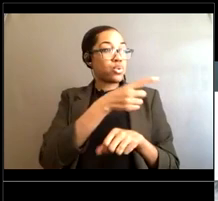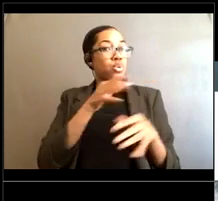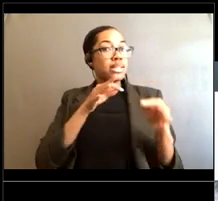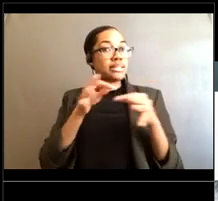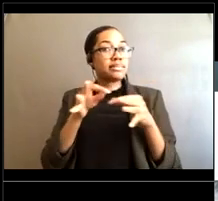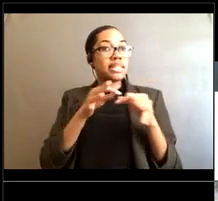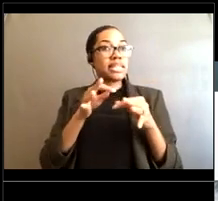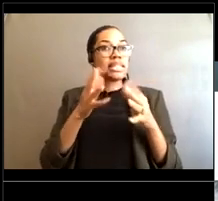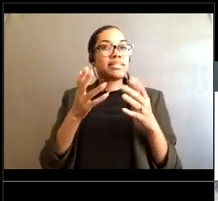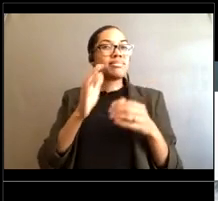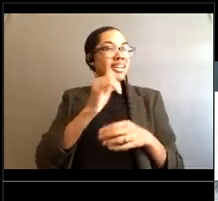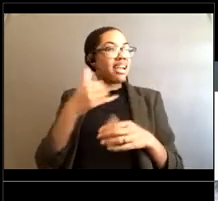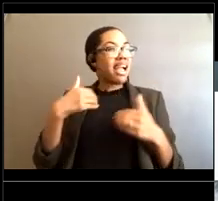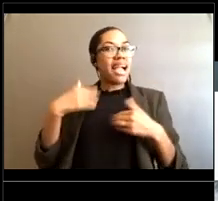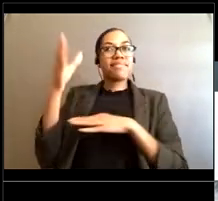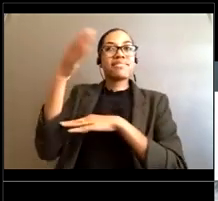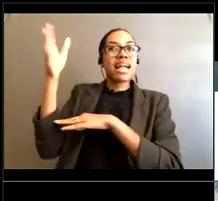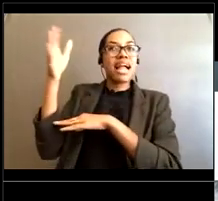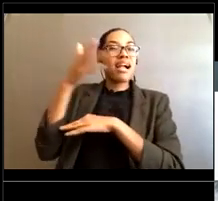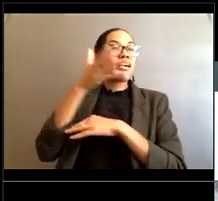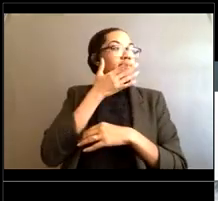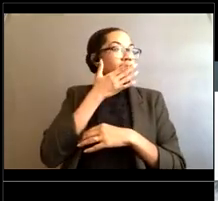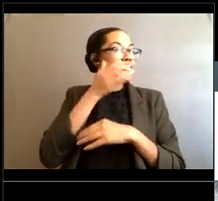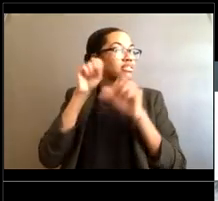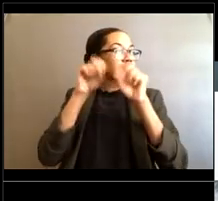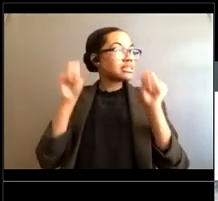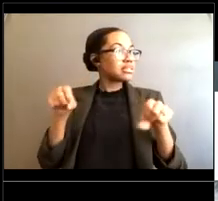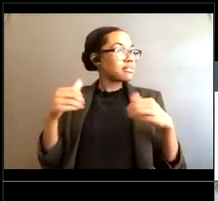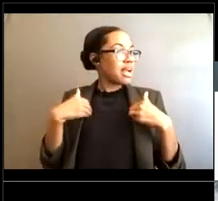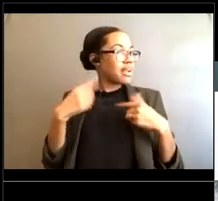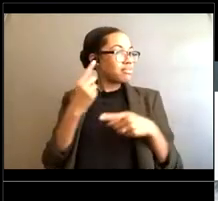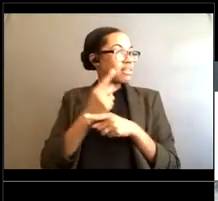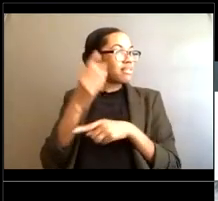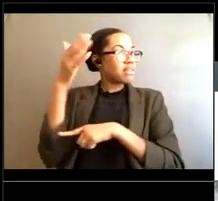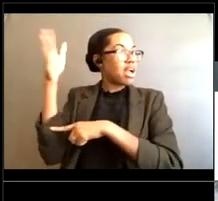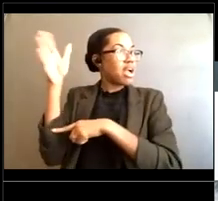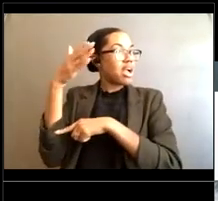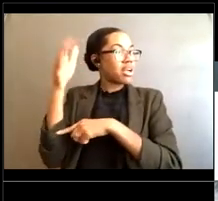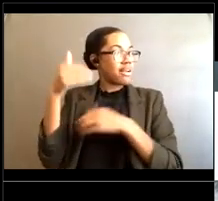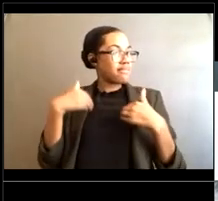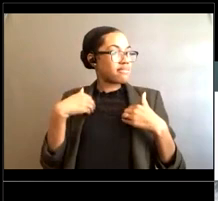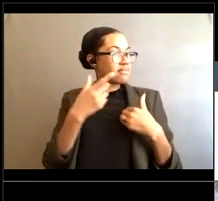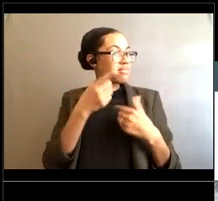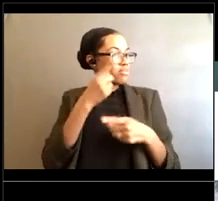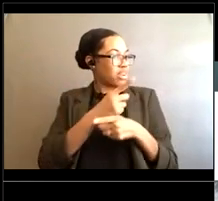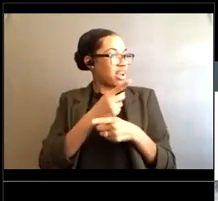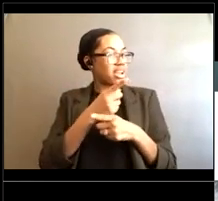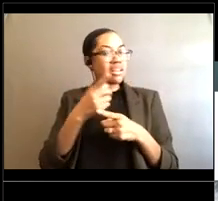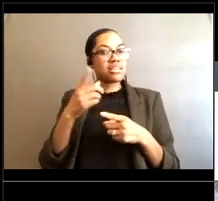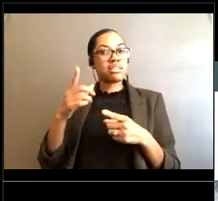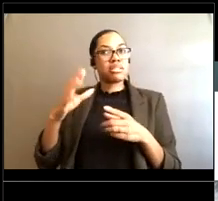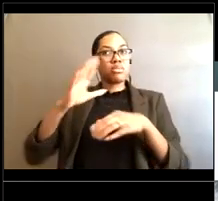have like a color system With the flags or or various ways of showing